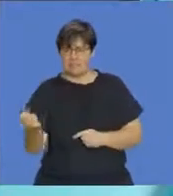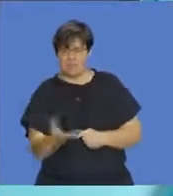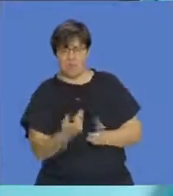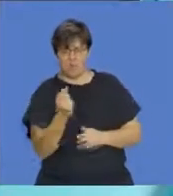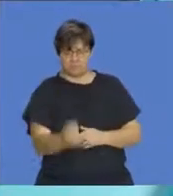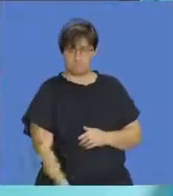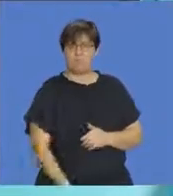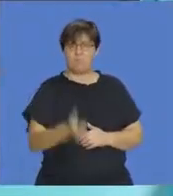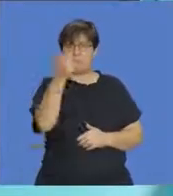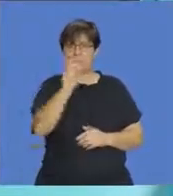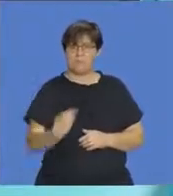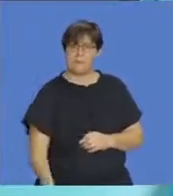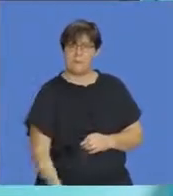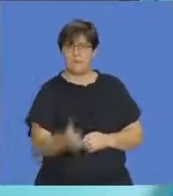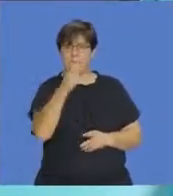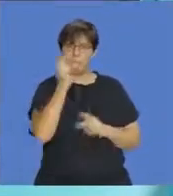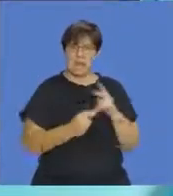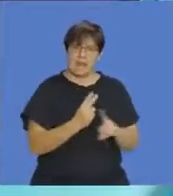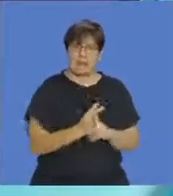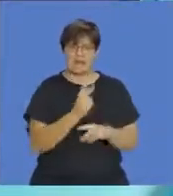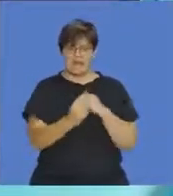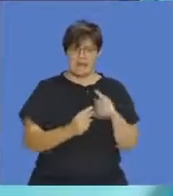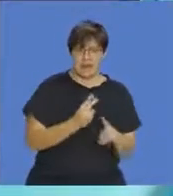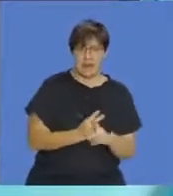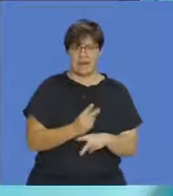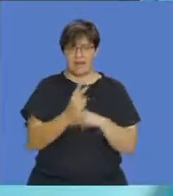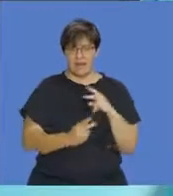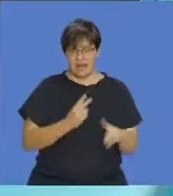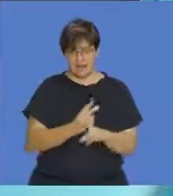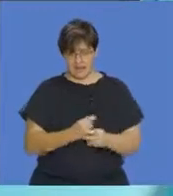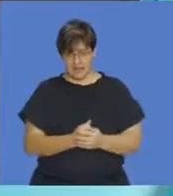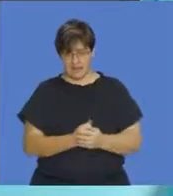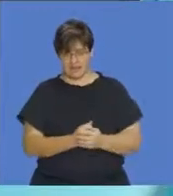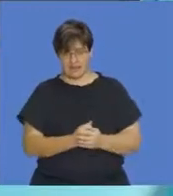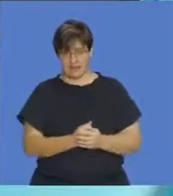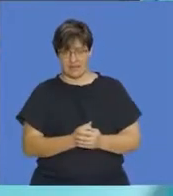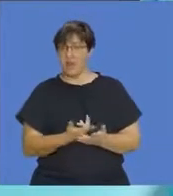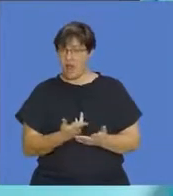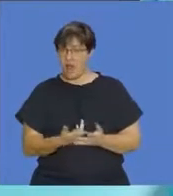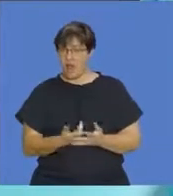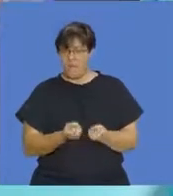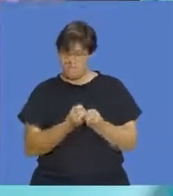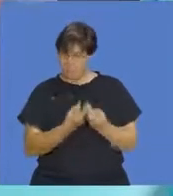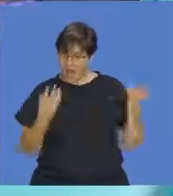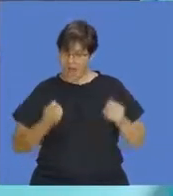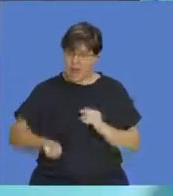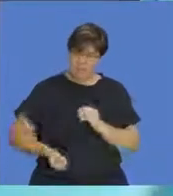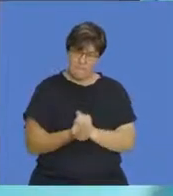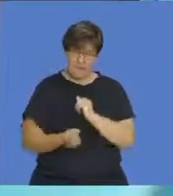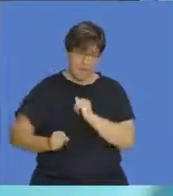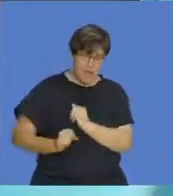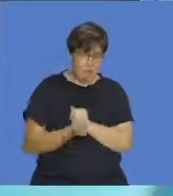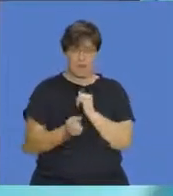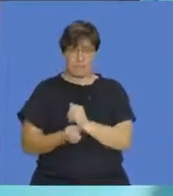rolling a dice over and over and over again. And if we do that, we'll find if we do enough of them, then the relative